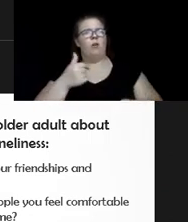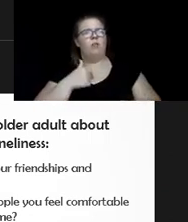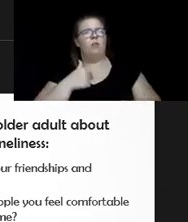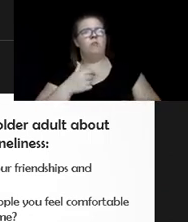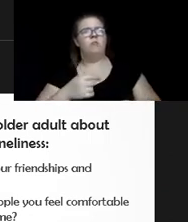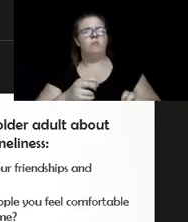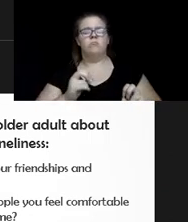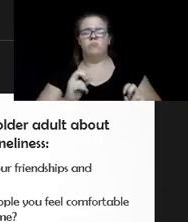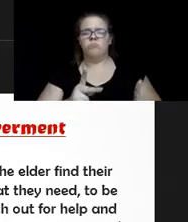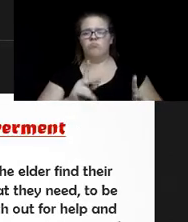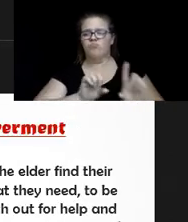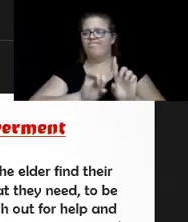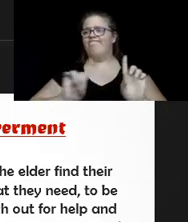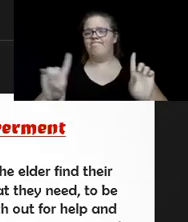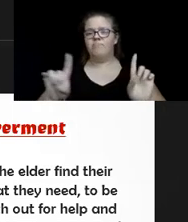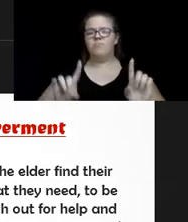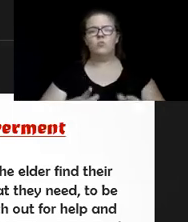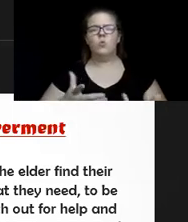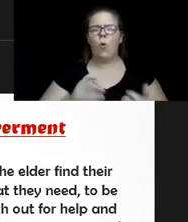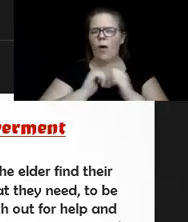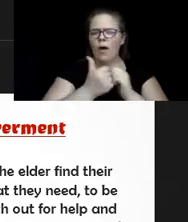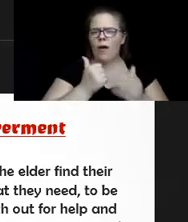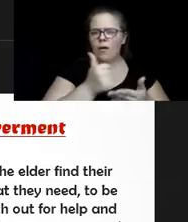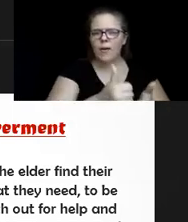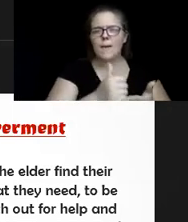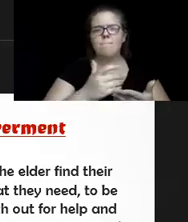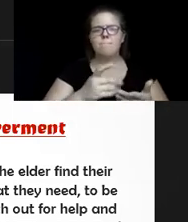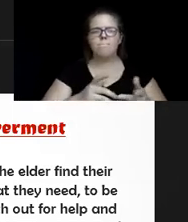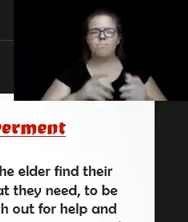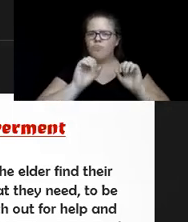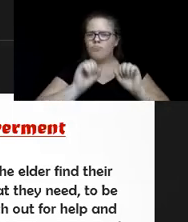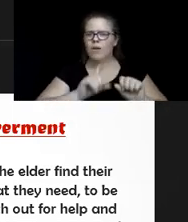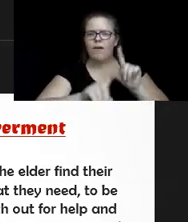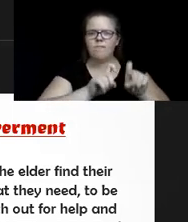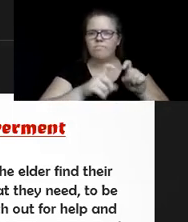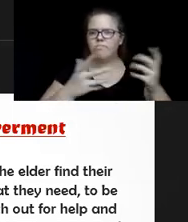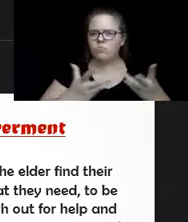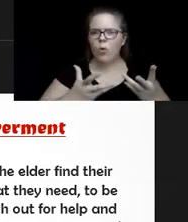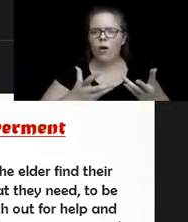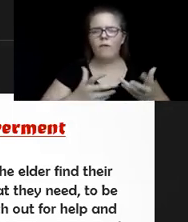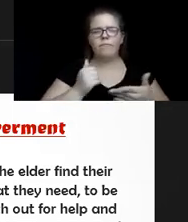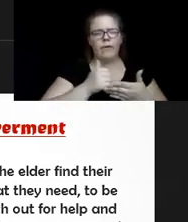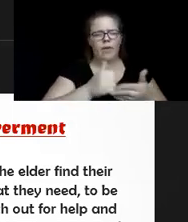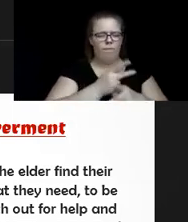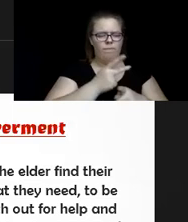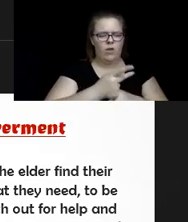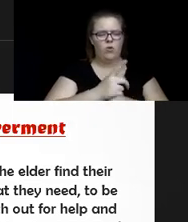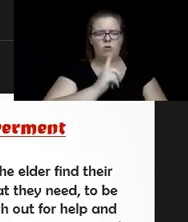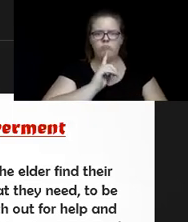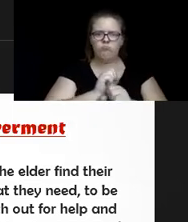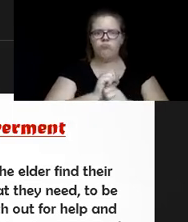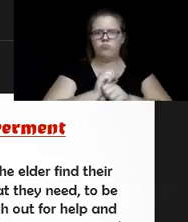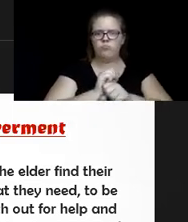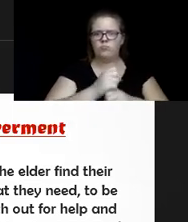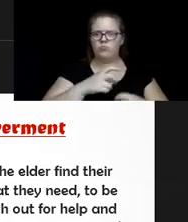we help them? What kinds of things can we ask our patients and clients to help get at the root of what's really going on? Here's some